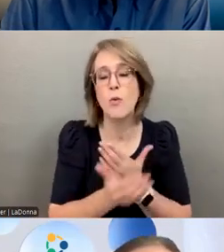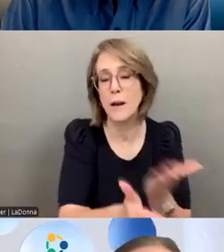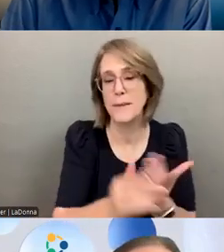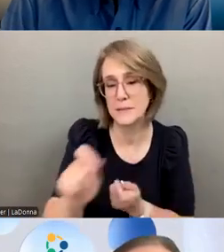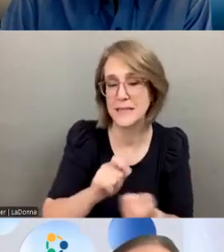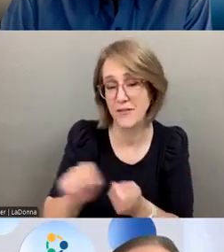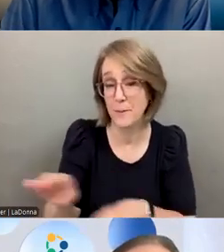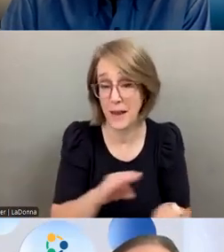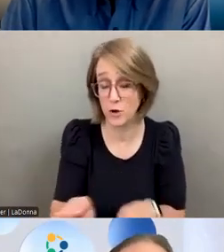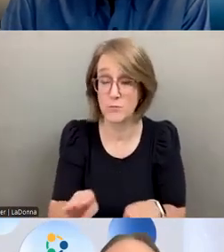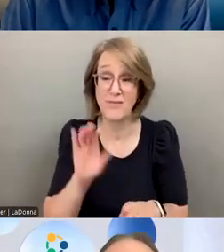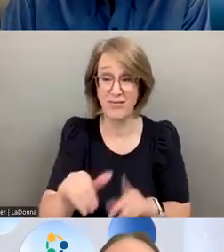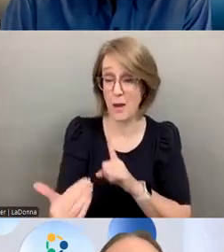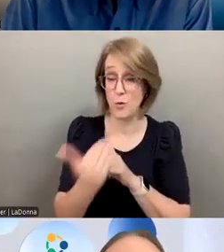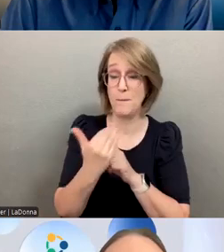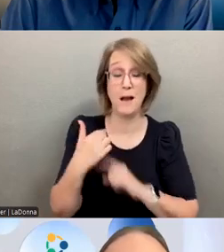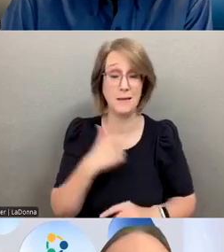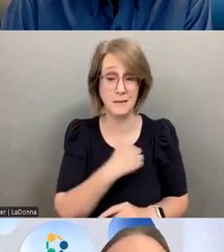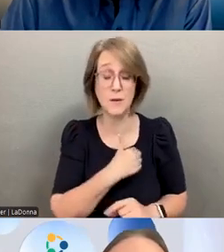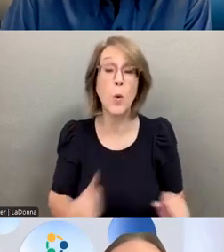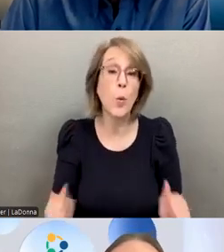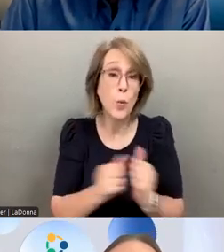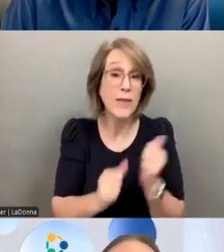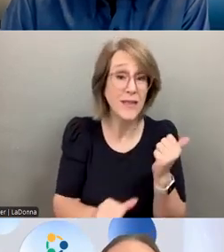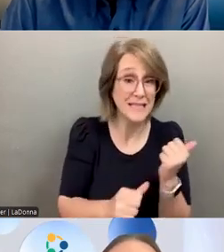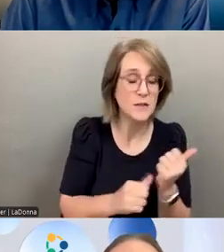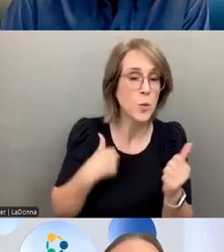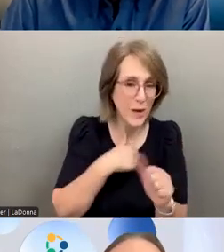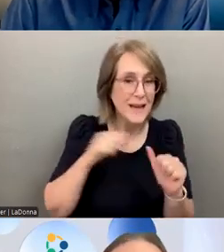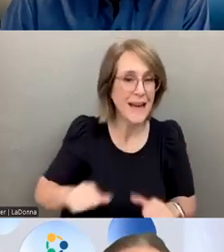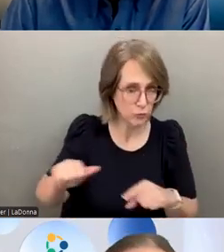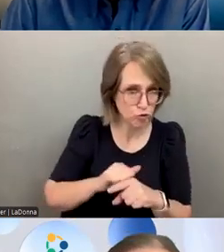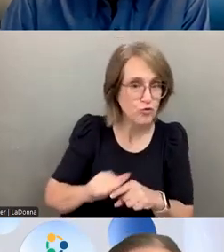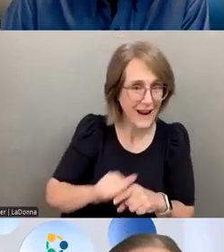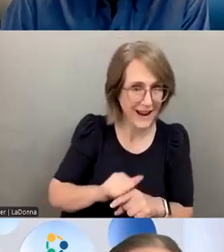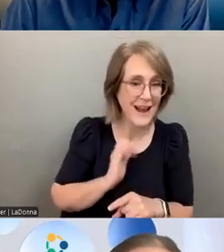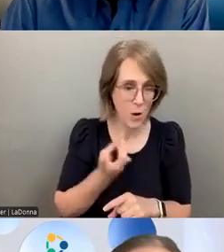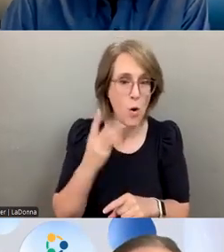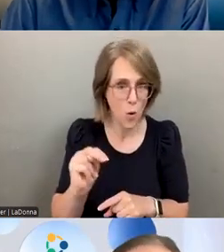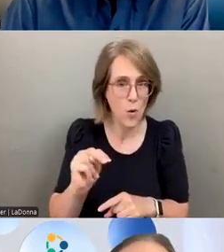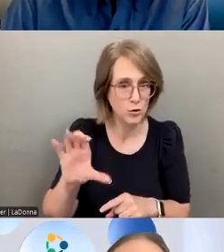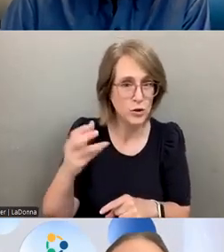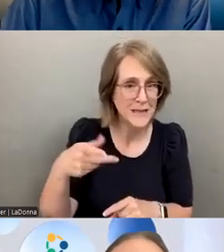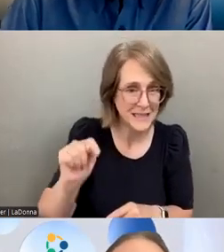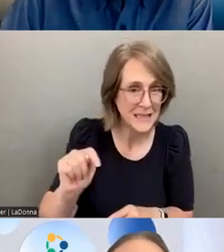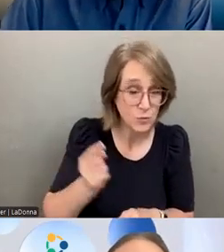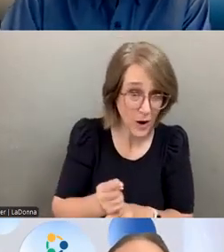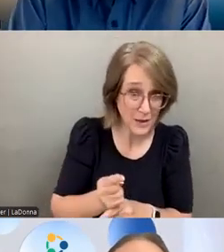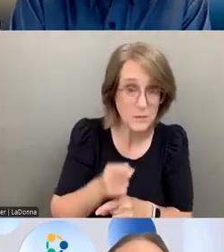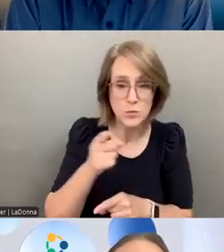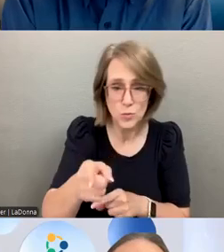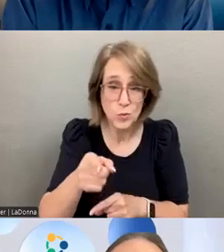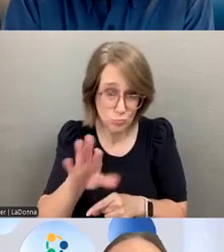is a reminder to us that you're saying with the assistant we can train our own GPTs and you're going to be including